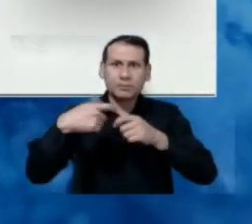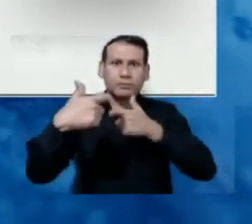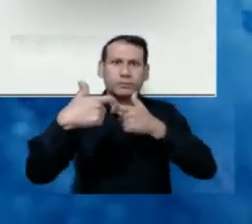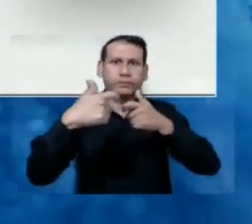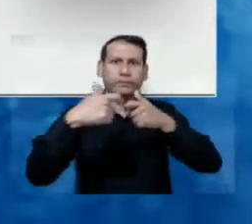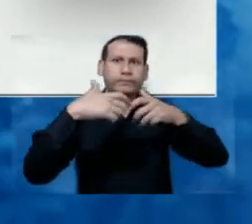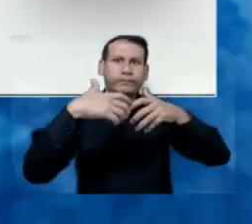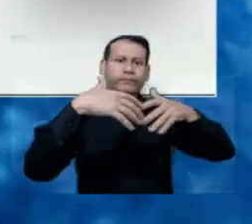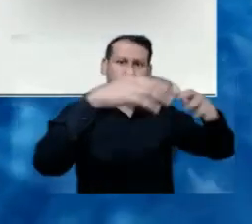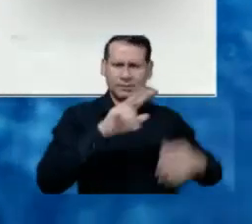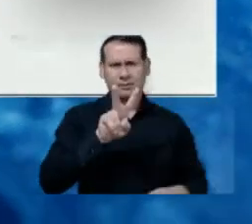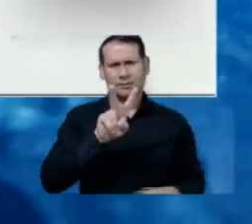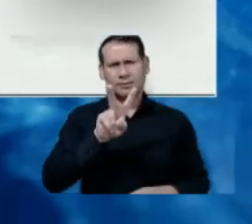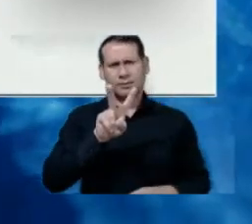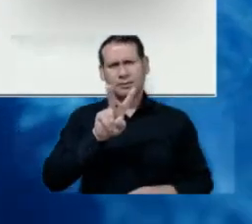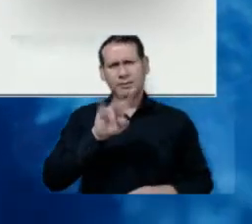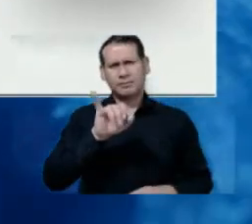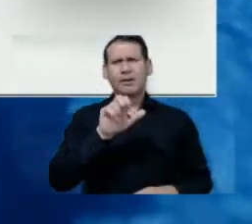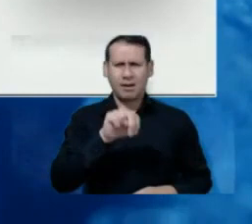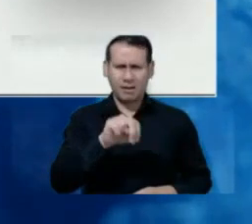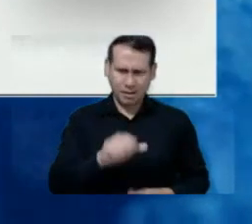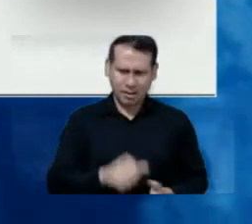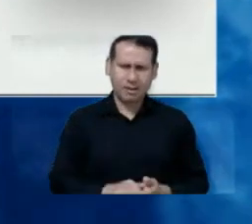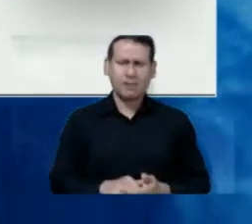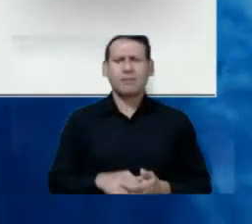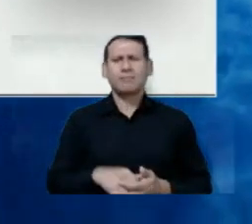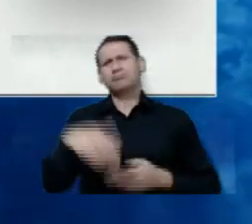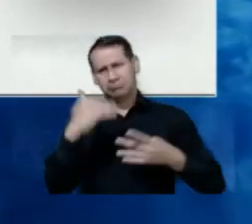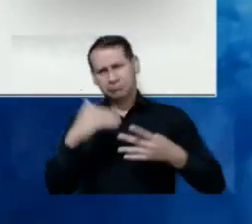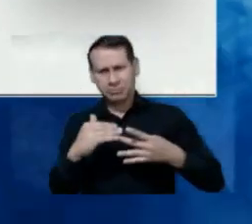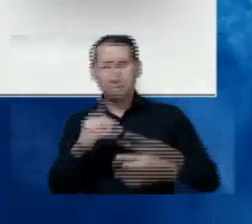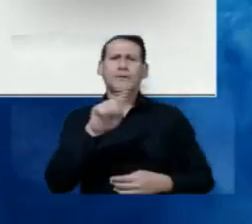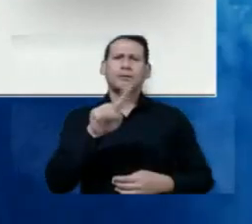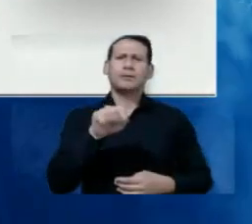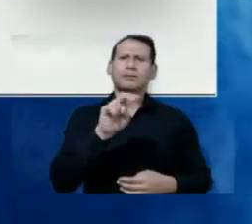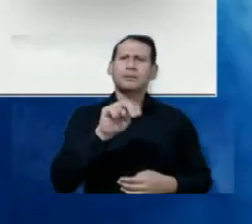and it was mentioned by Santiago, and all the guest speakers,